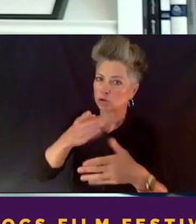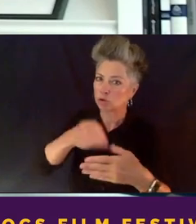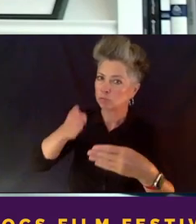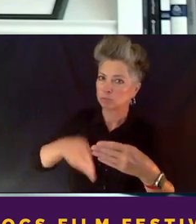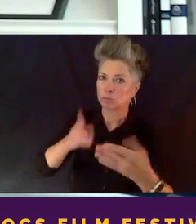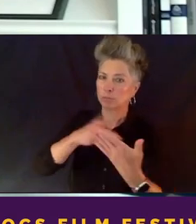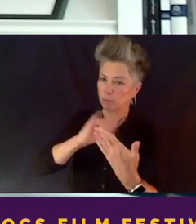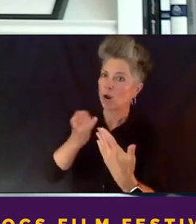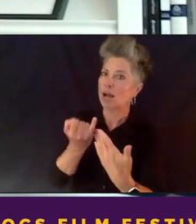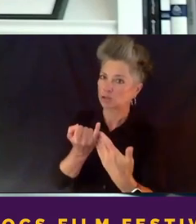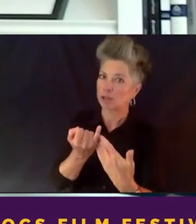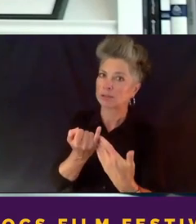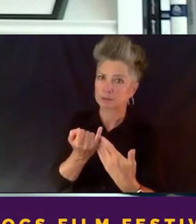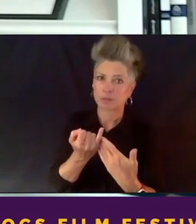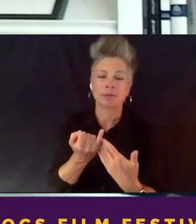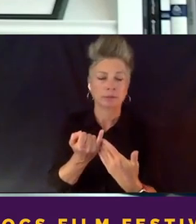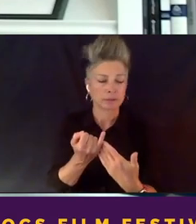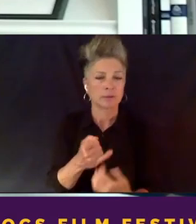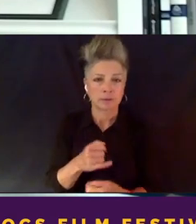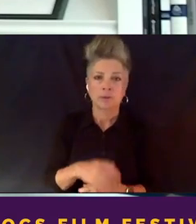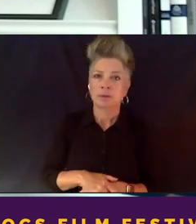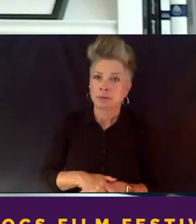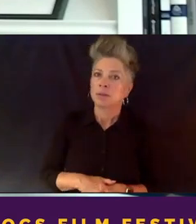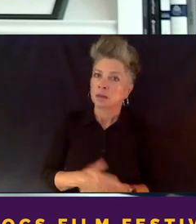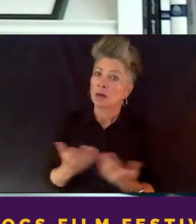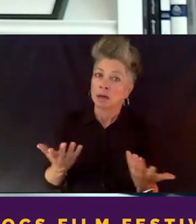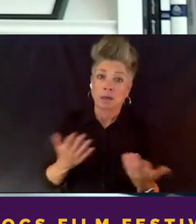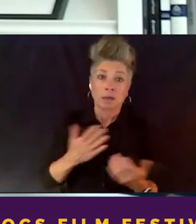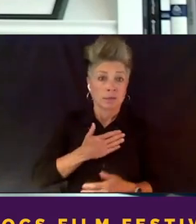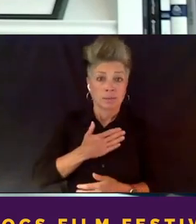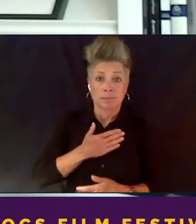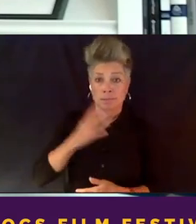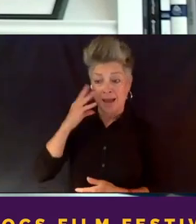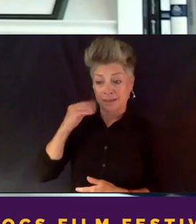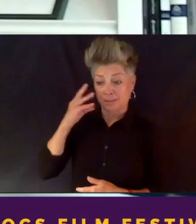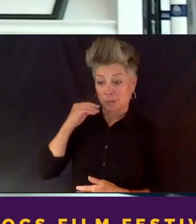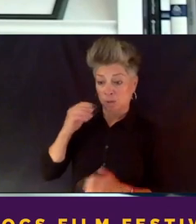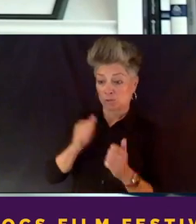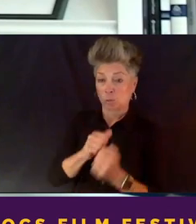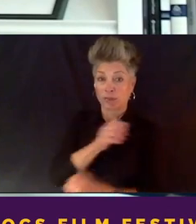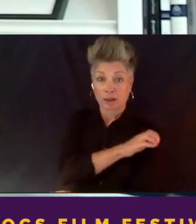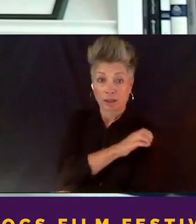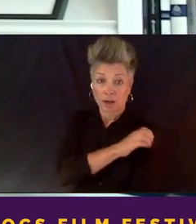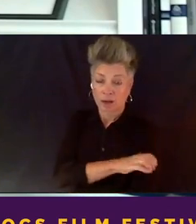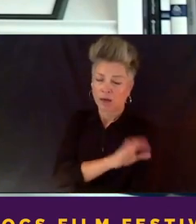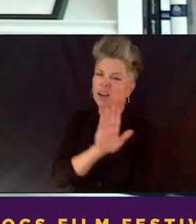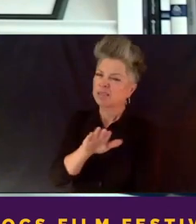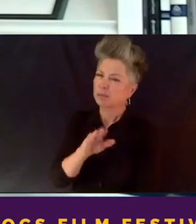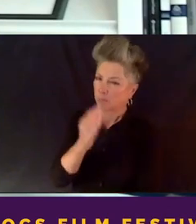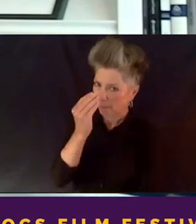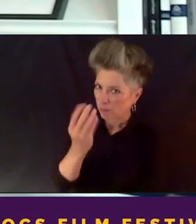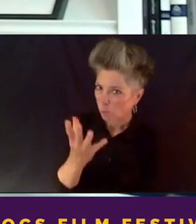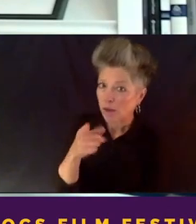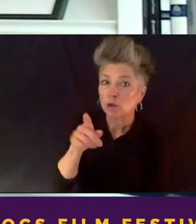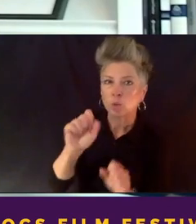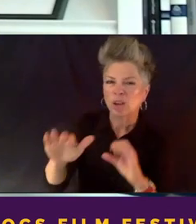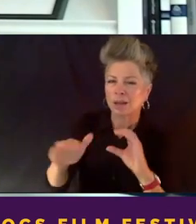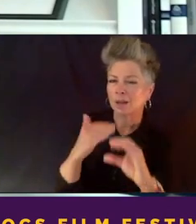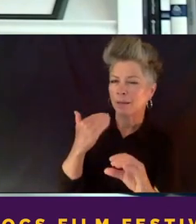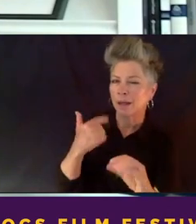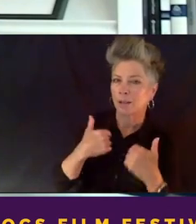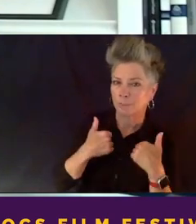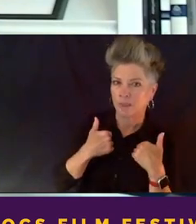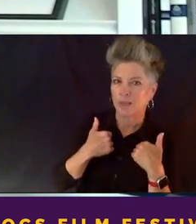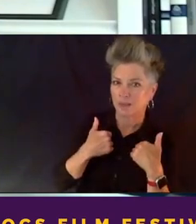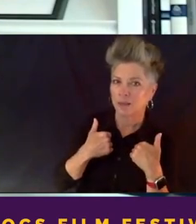bring to your journalism and to your stories. I mean, my experience with, with the clinic, and by the way, you can go ahead and email me at Cohen